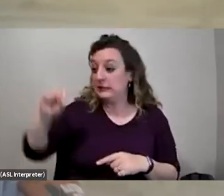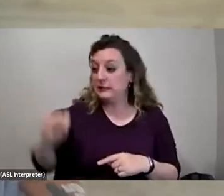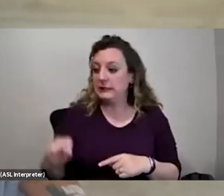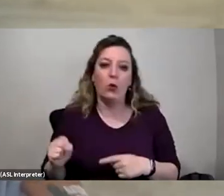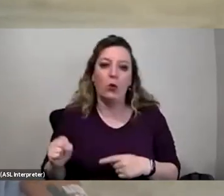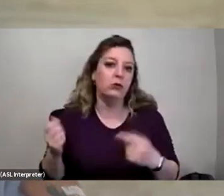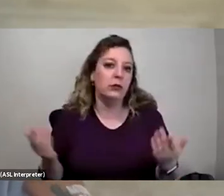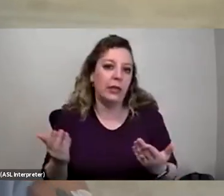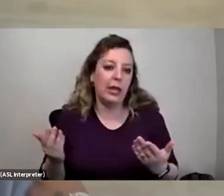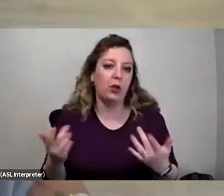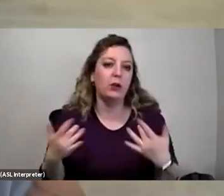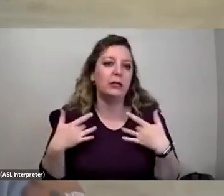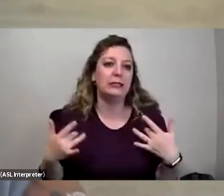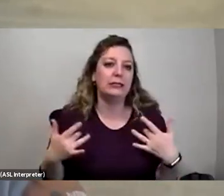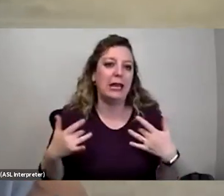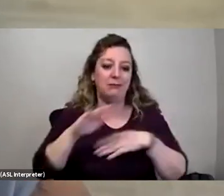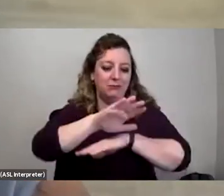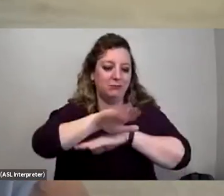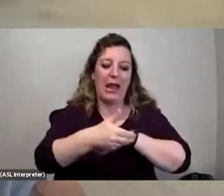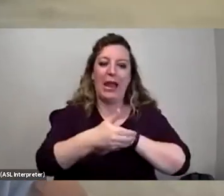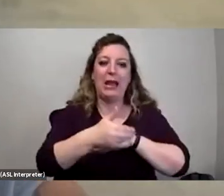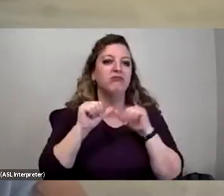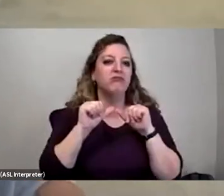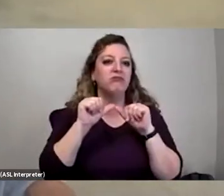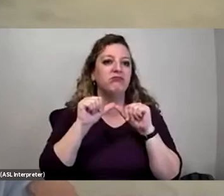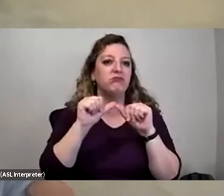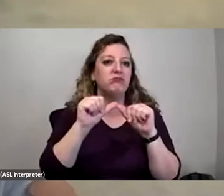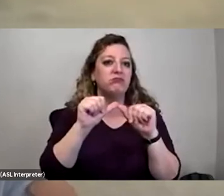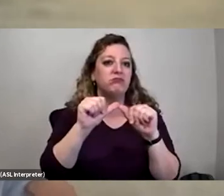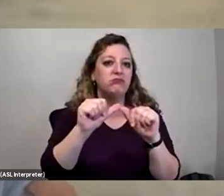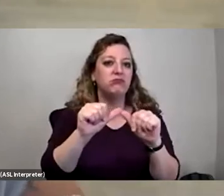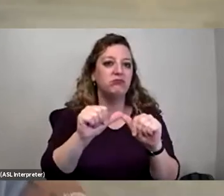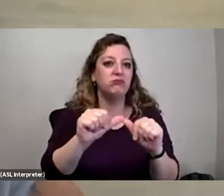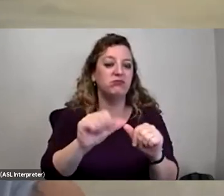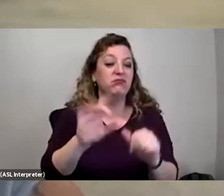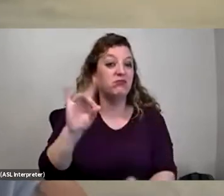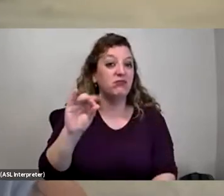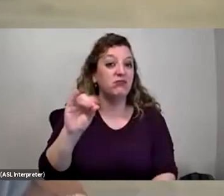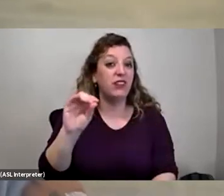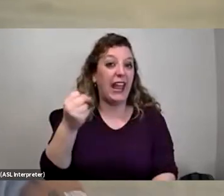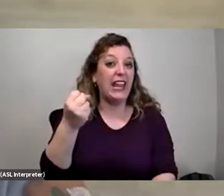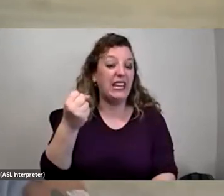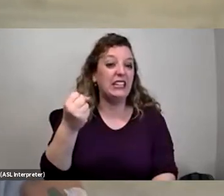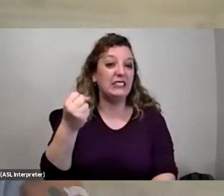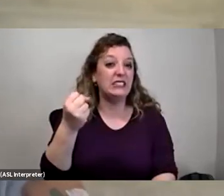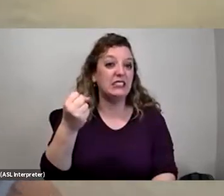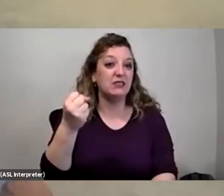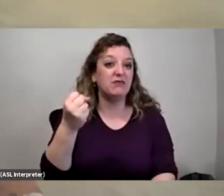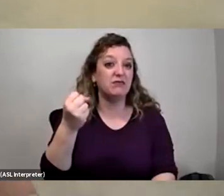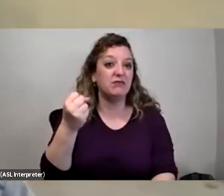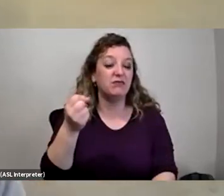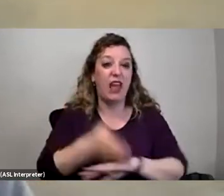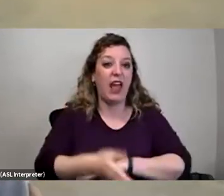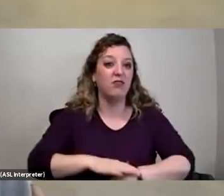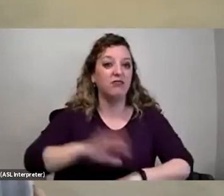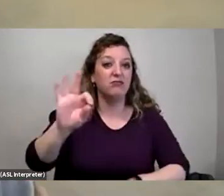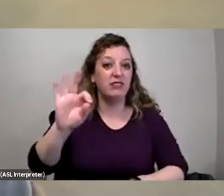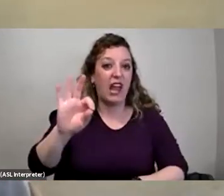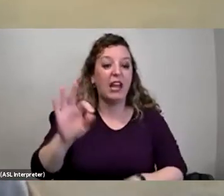the summer, often it will stay, it will stay in the upper 80s, well past like 9pm.